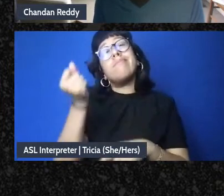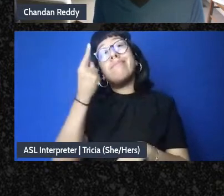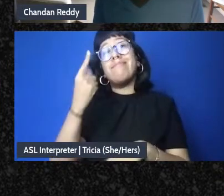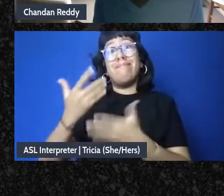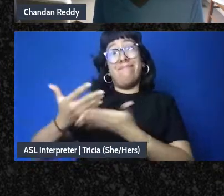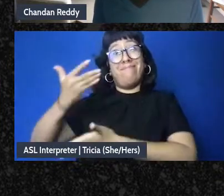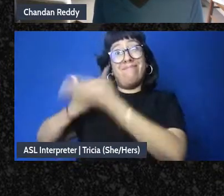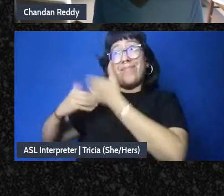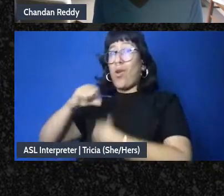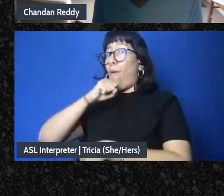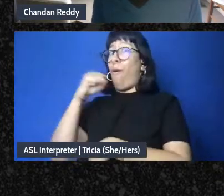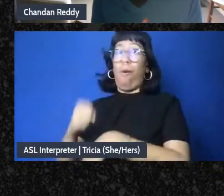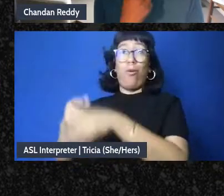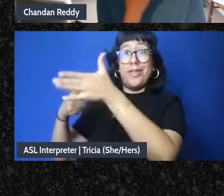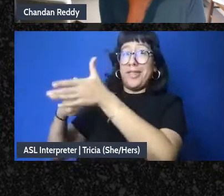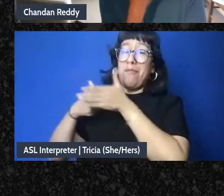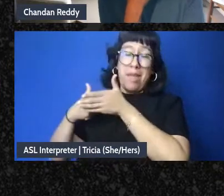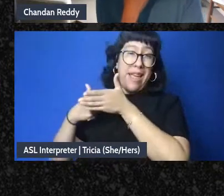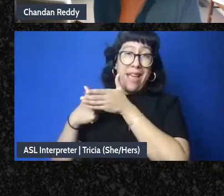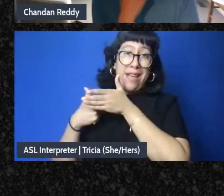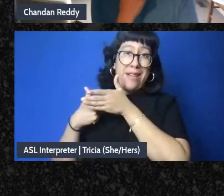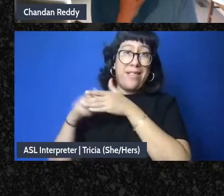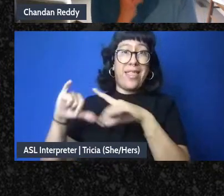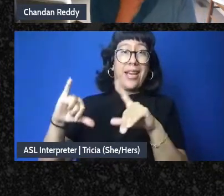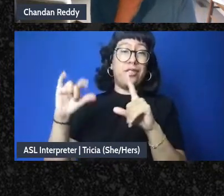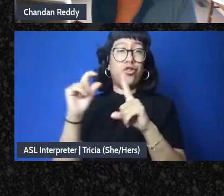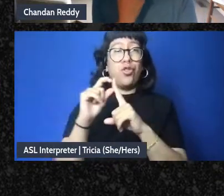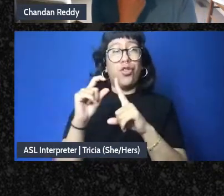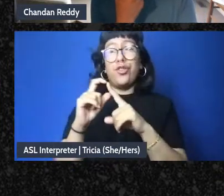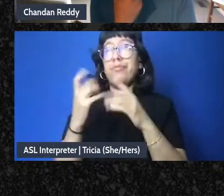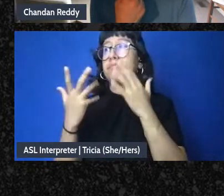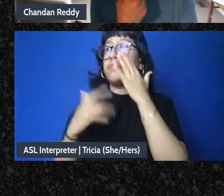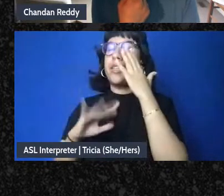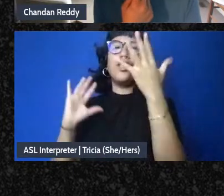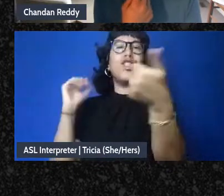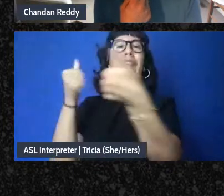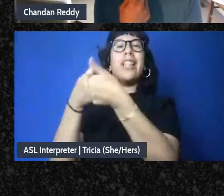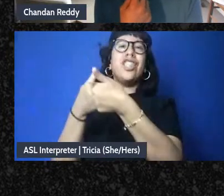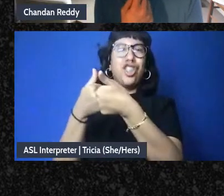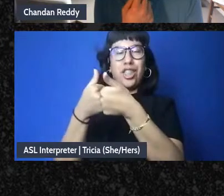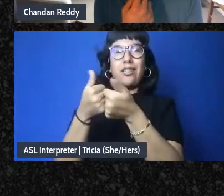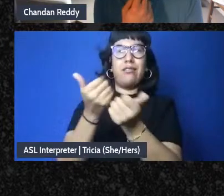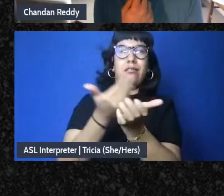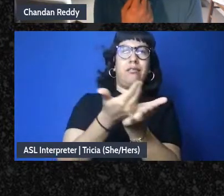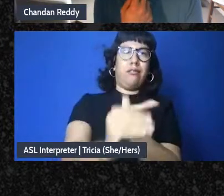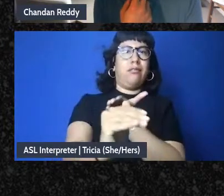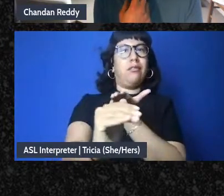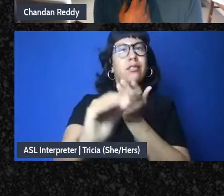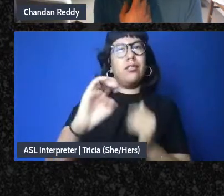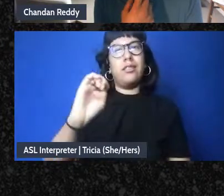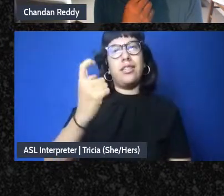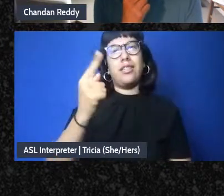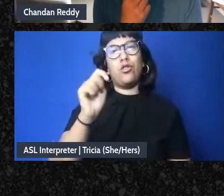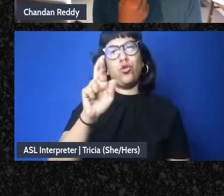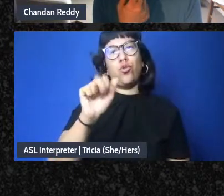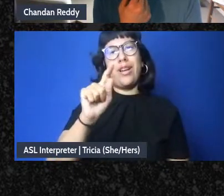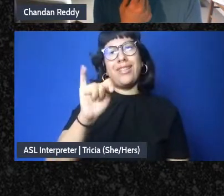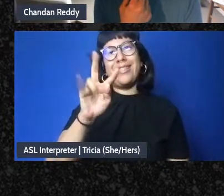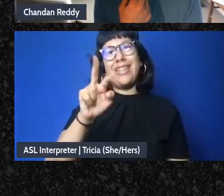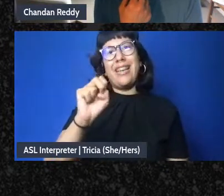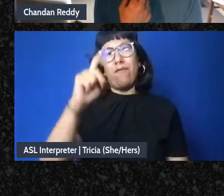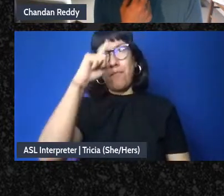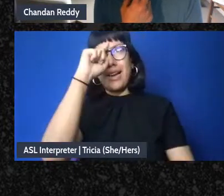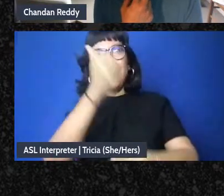which is challenging the extractive mindset worldview